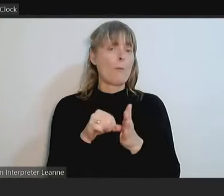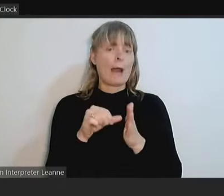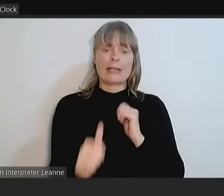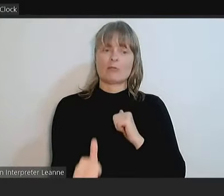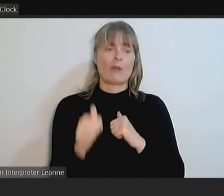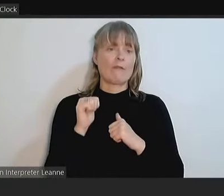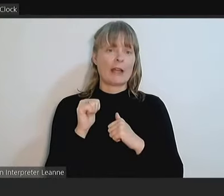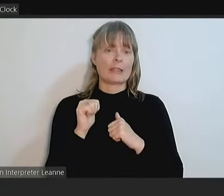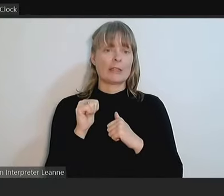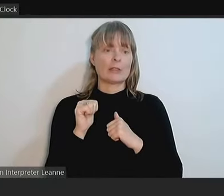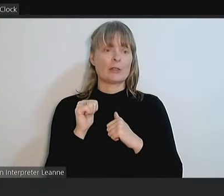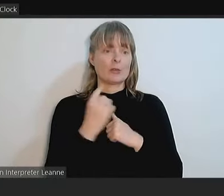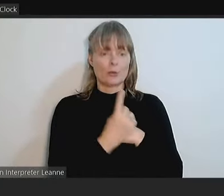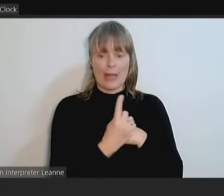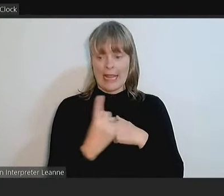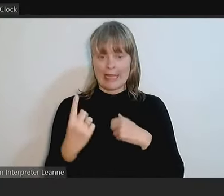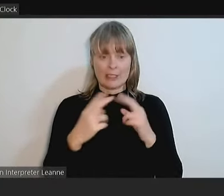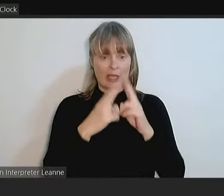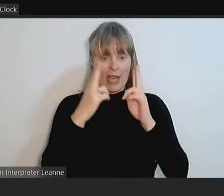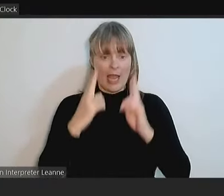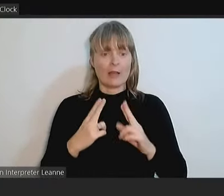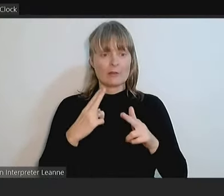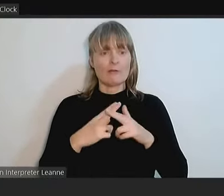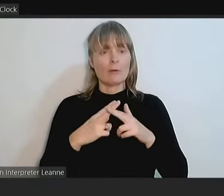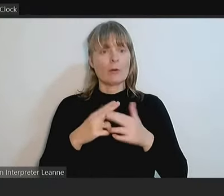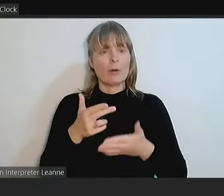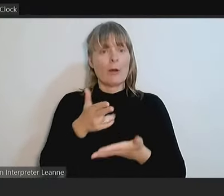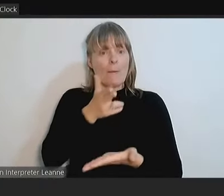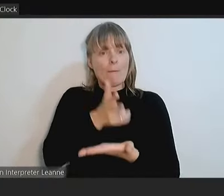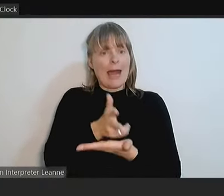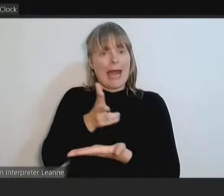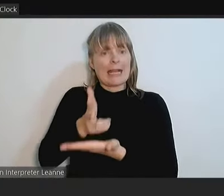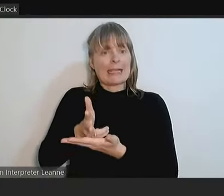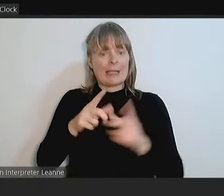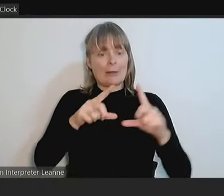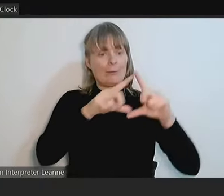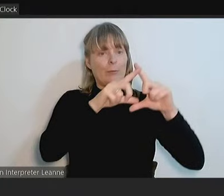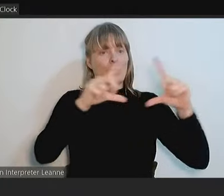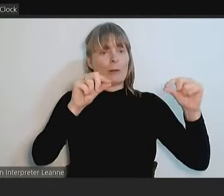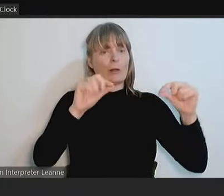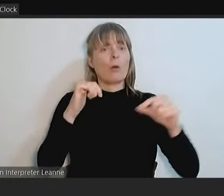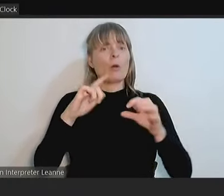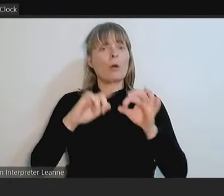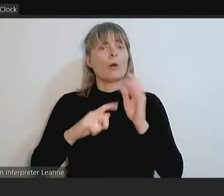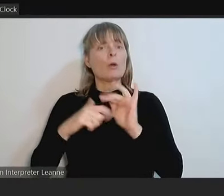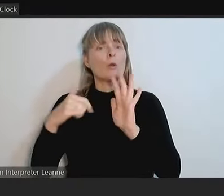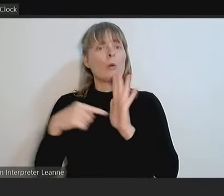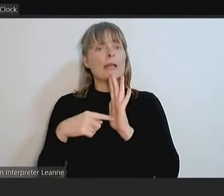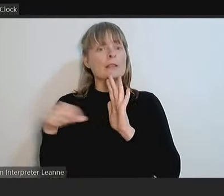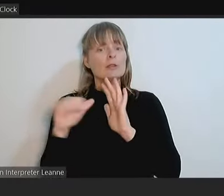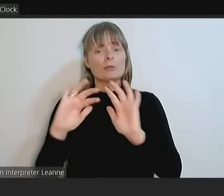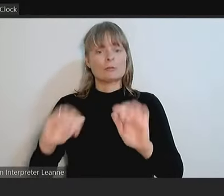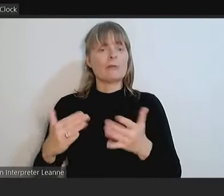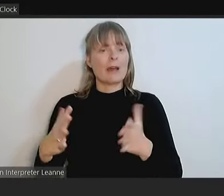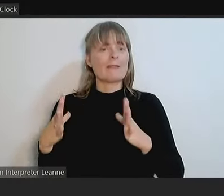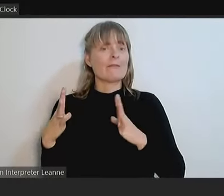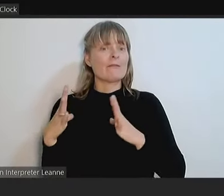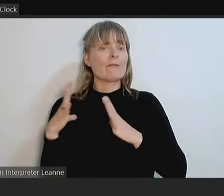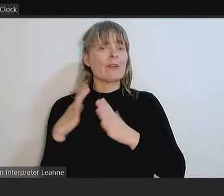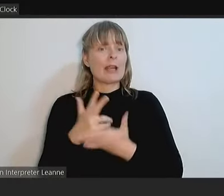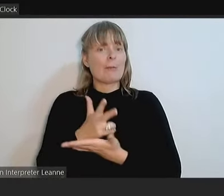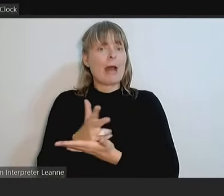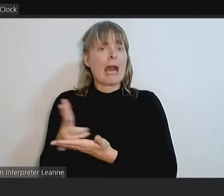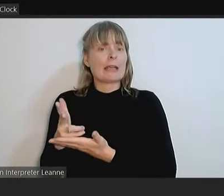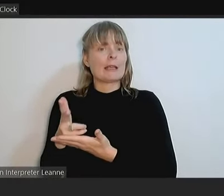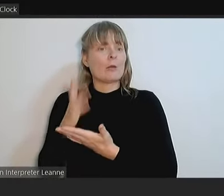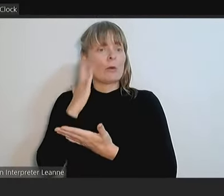householders for parking permits and the Quest Hotel Apartments should provide free parking with their room booking so that the customers do not park